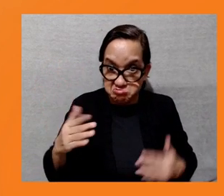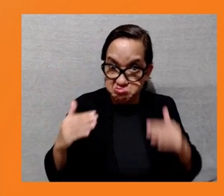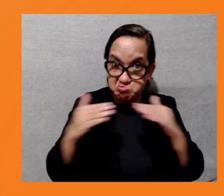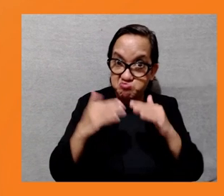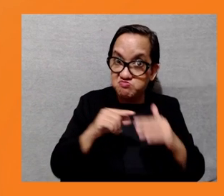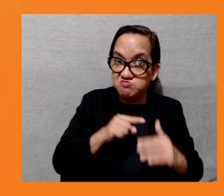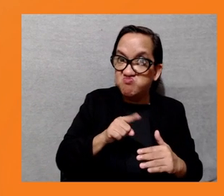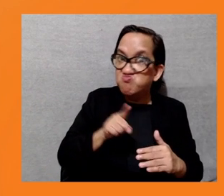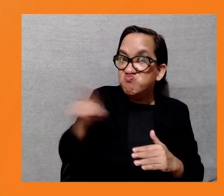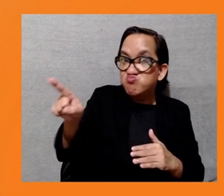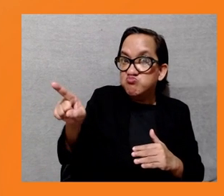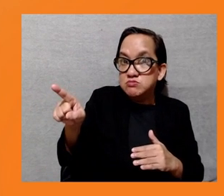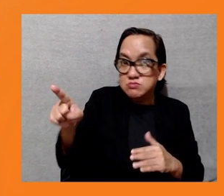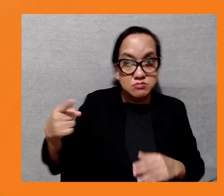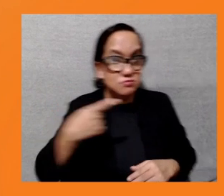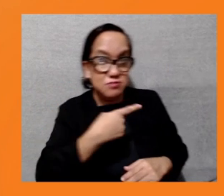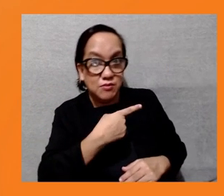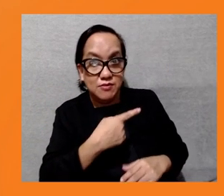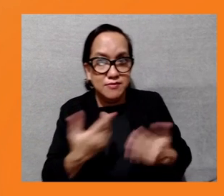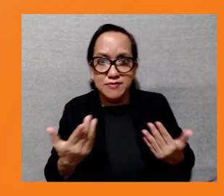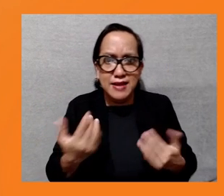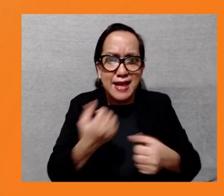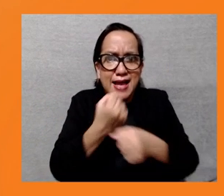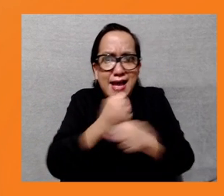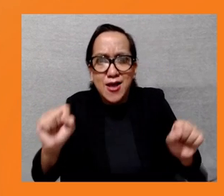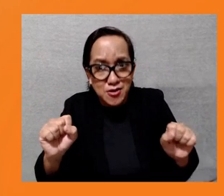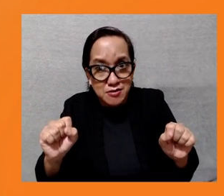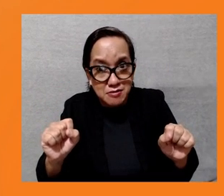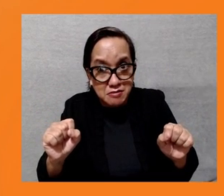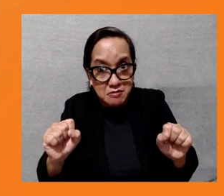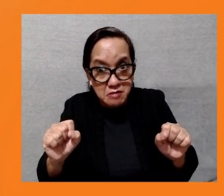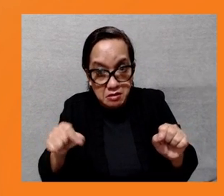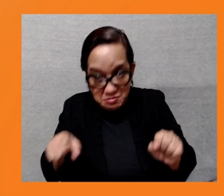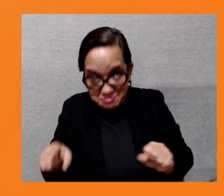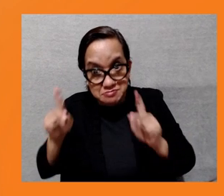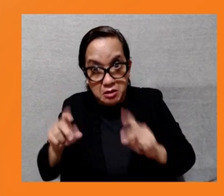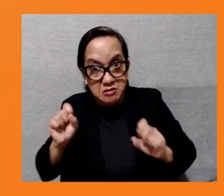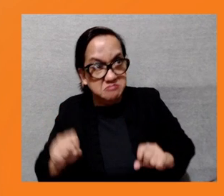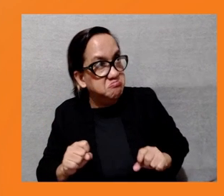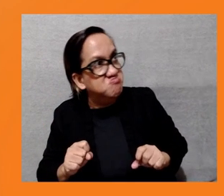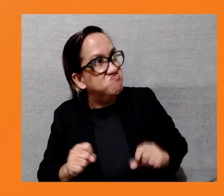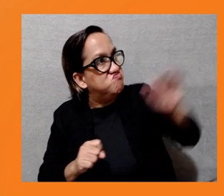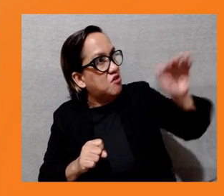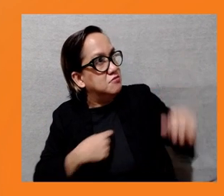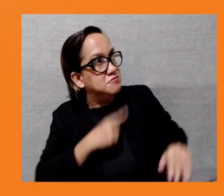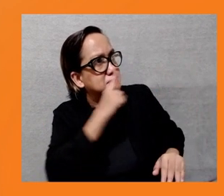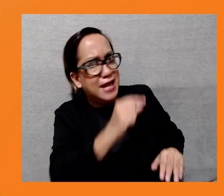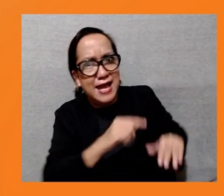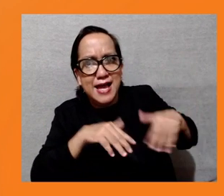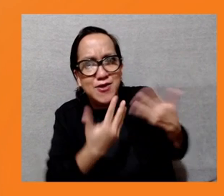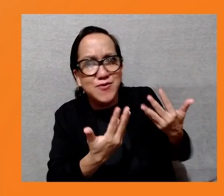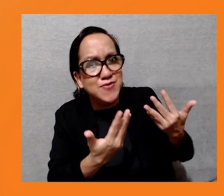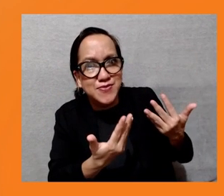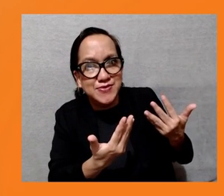channels for communities to raise concerns throughout the project? And lastly, on a different note, considering that the